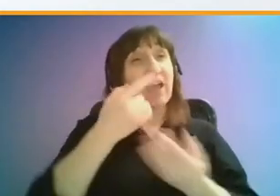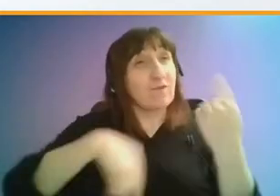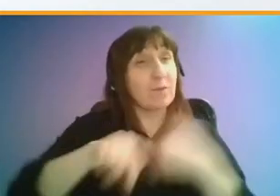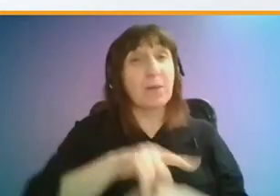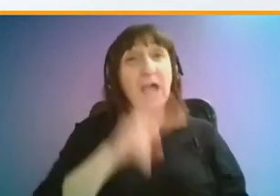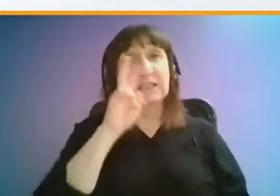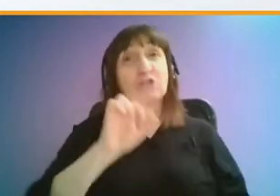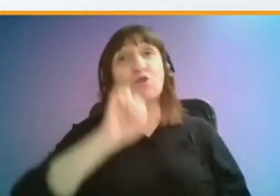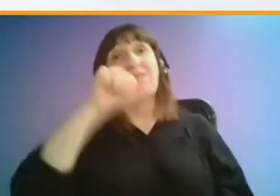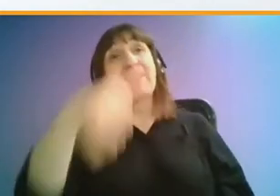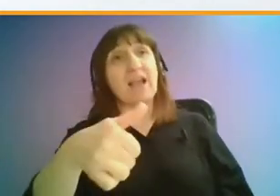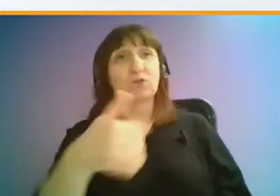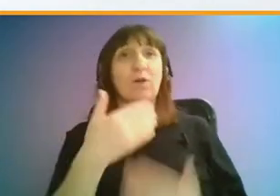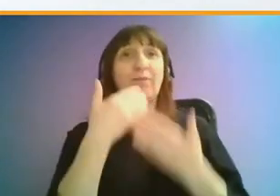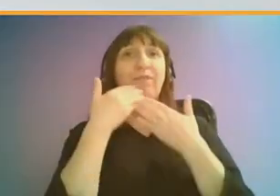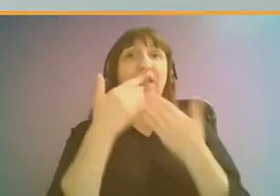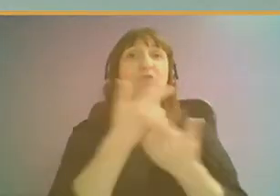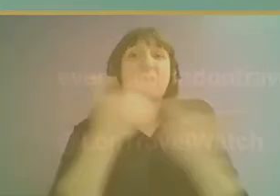I'll see you at the next one.